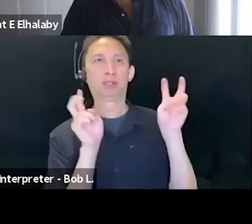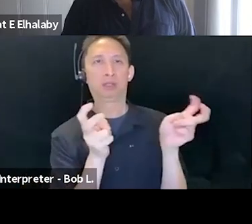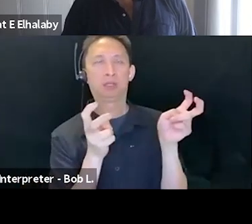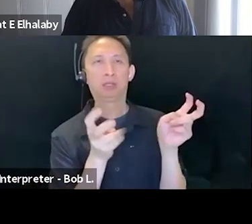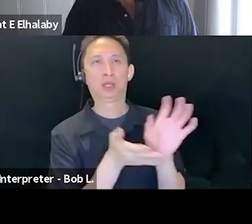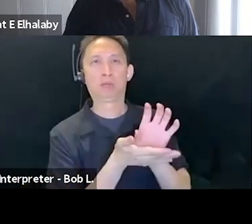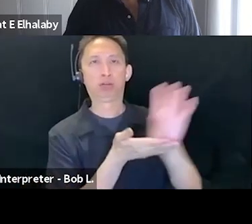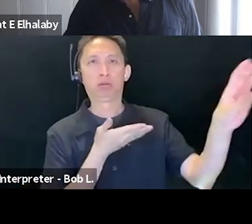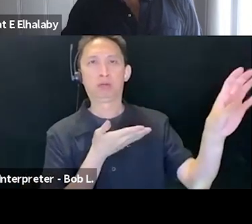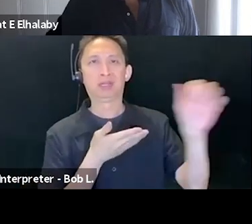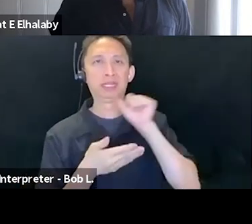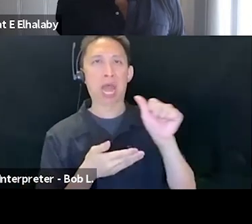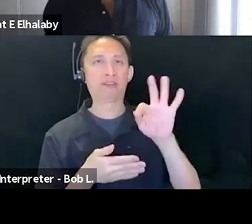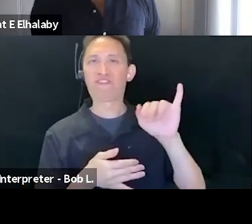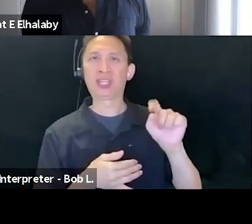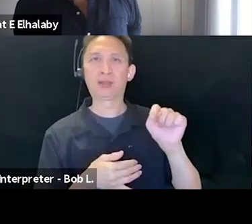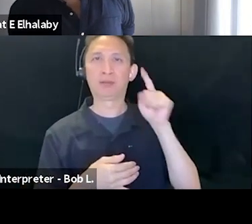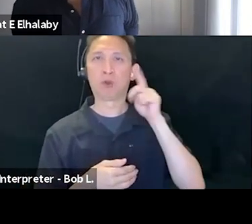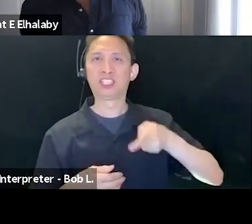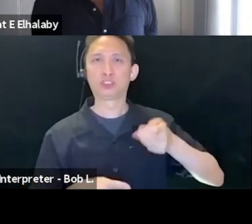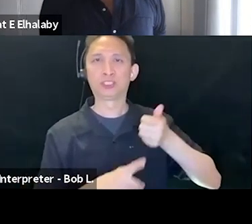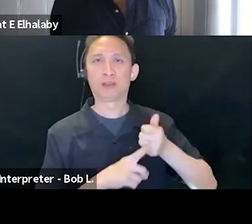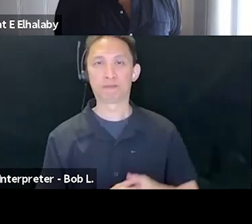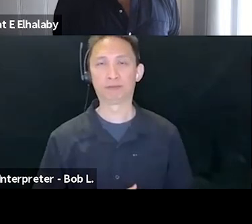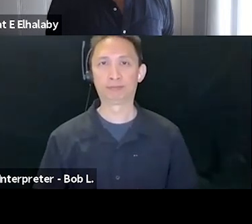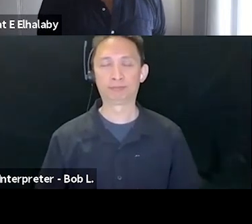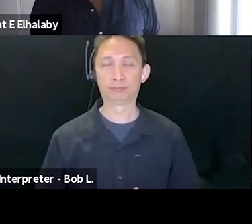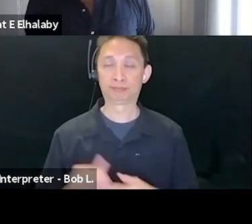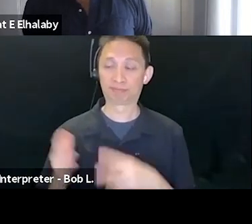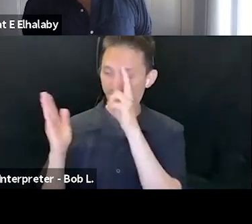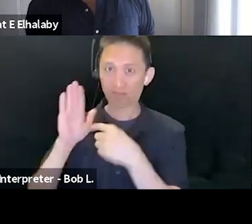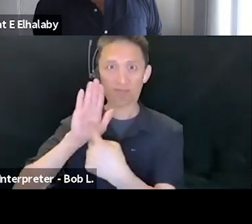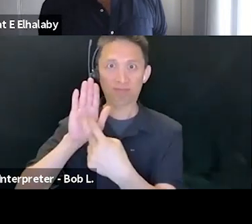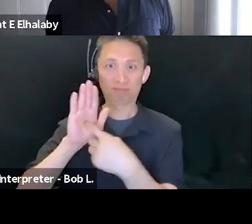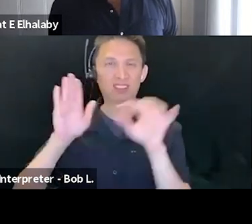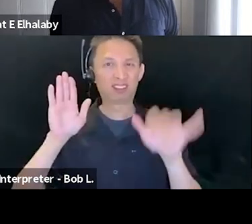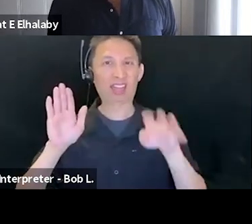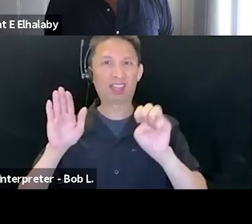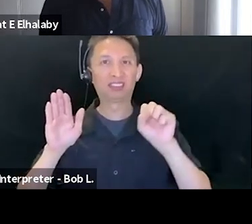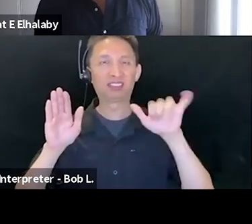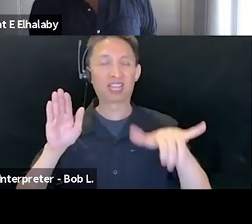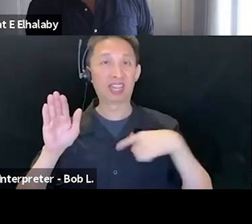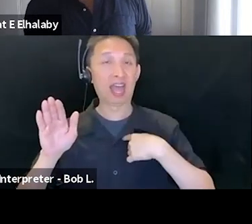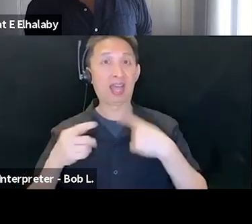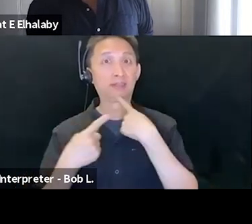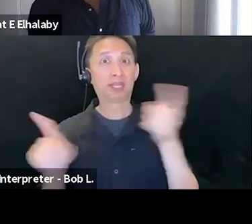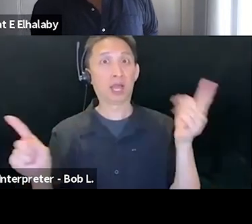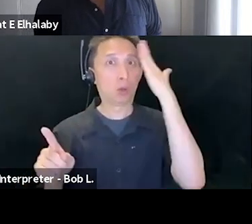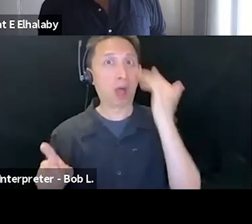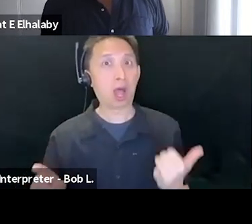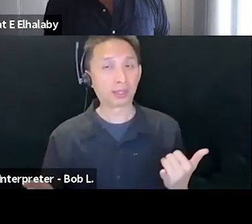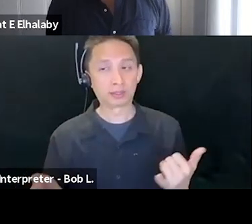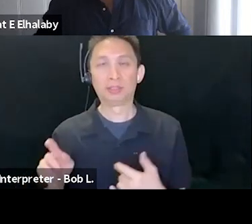itself. And, you know, I often turn to that essay in part because of the language and in part because it